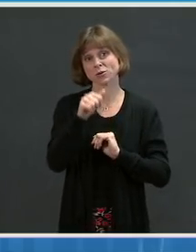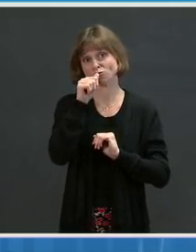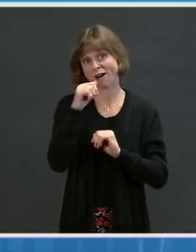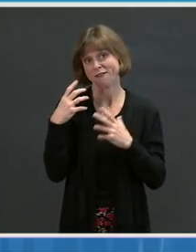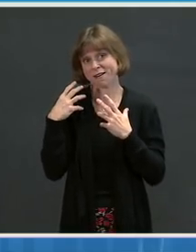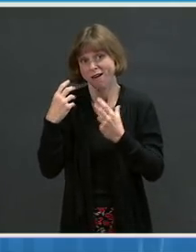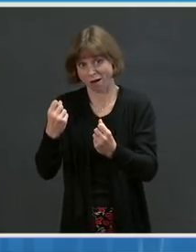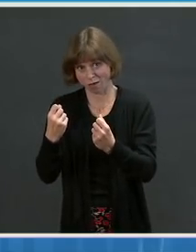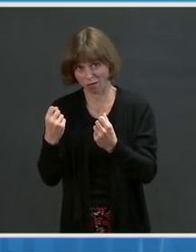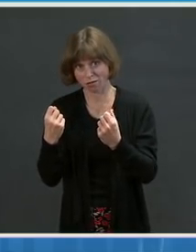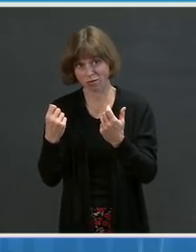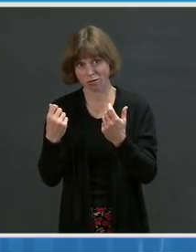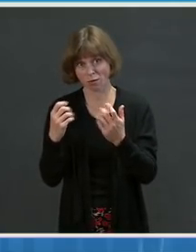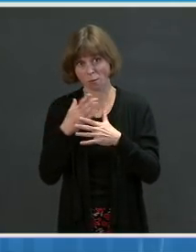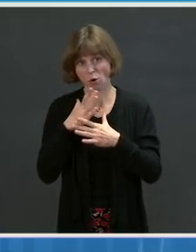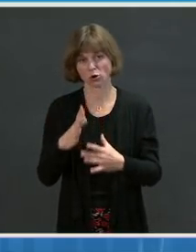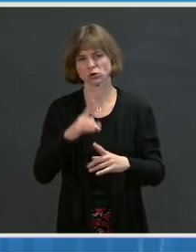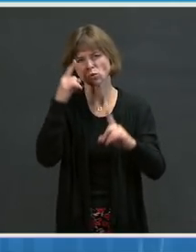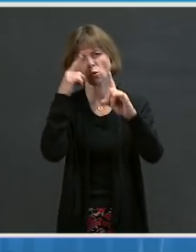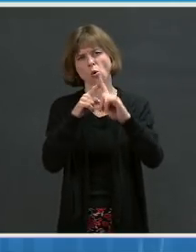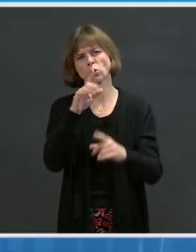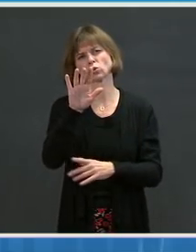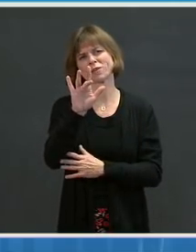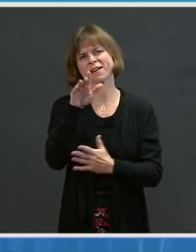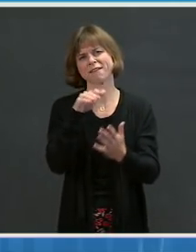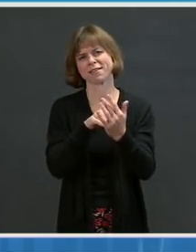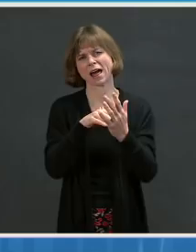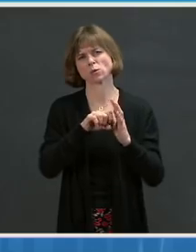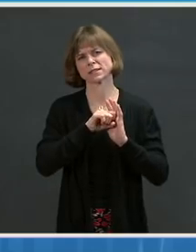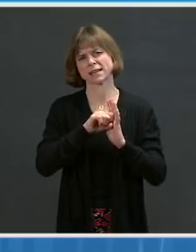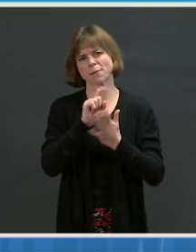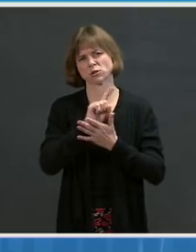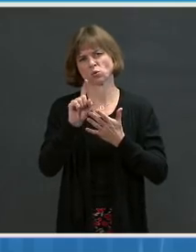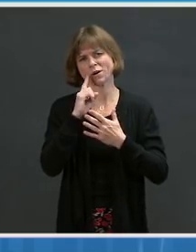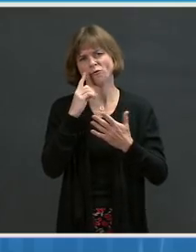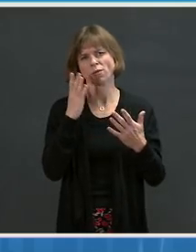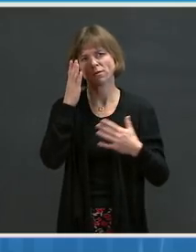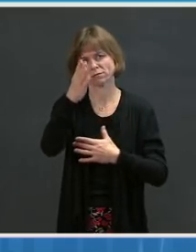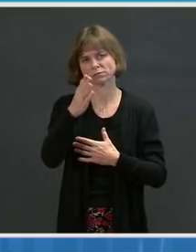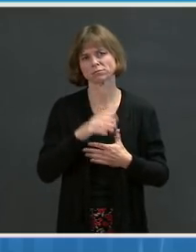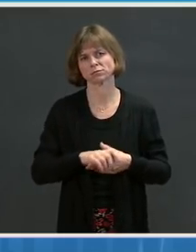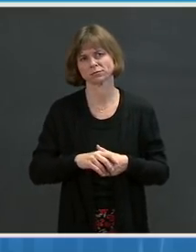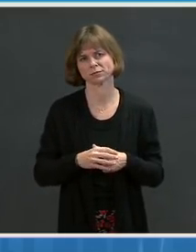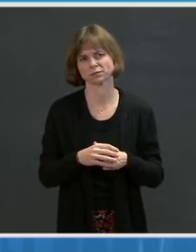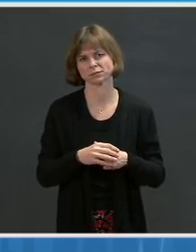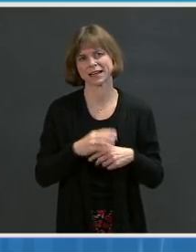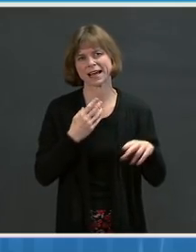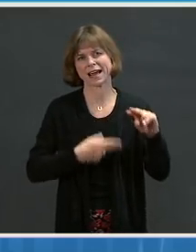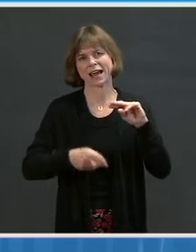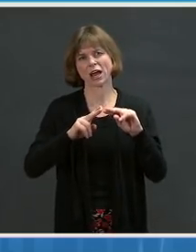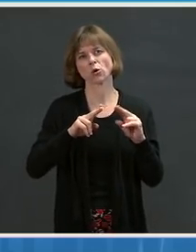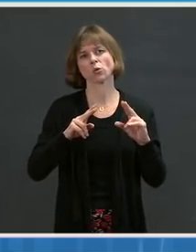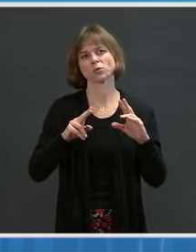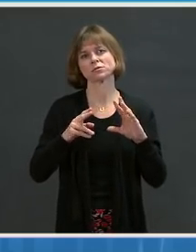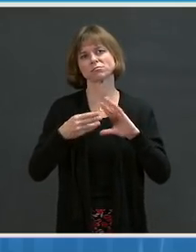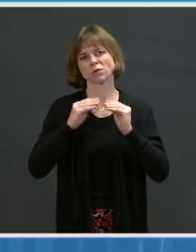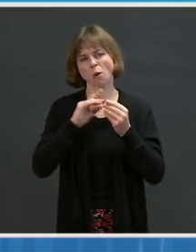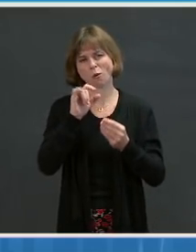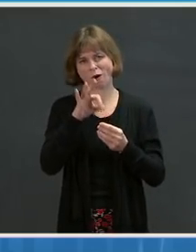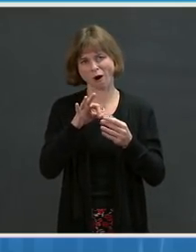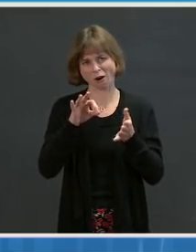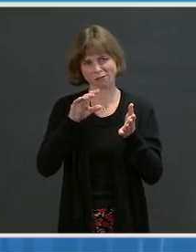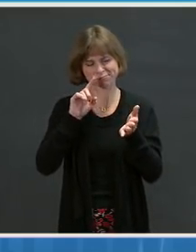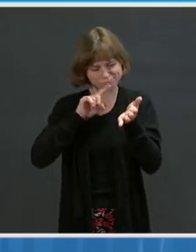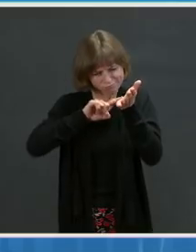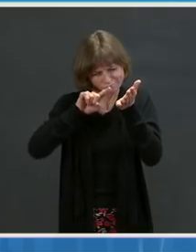with a goal of 25,000 samples per week in the coming weeks. The increased volume of sequence information is helping us to better